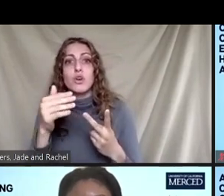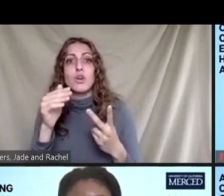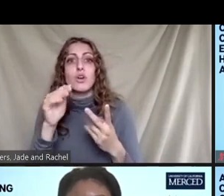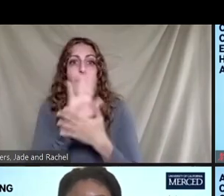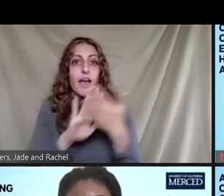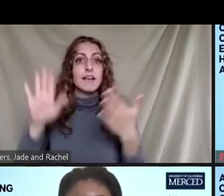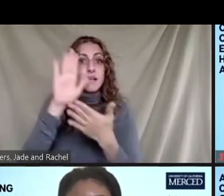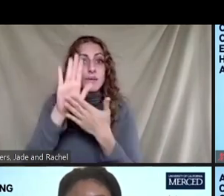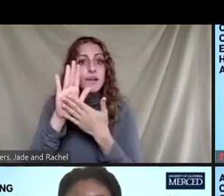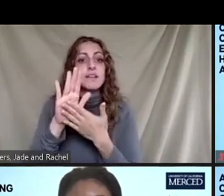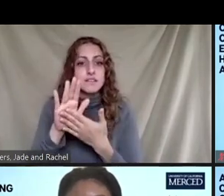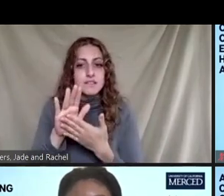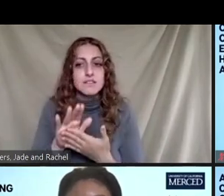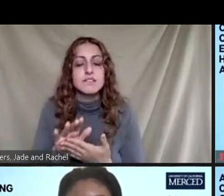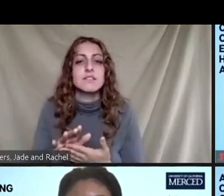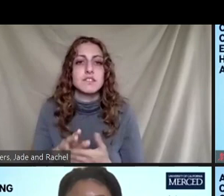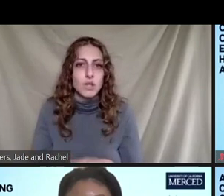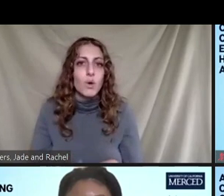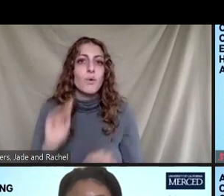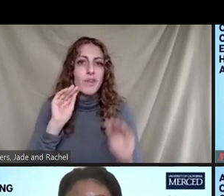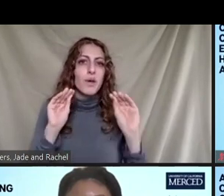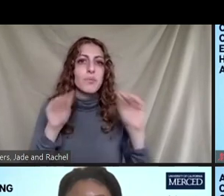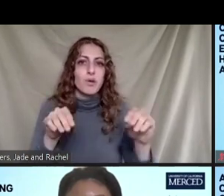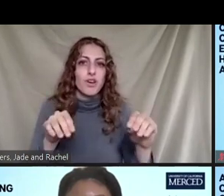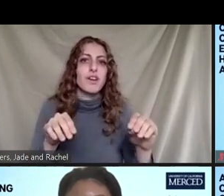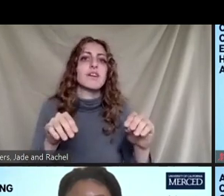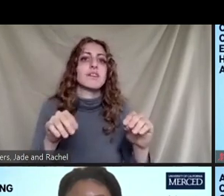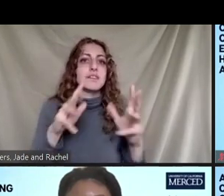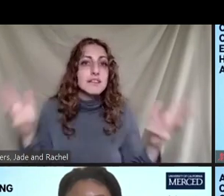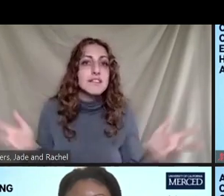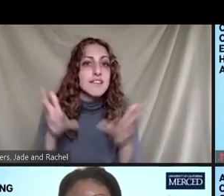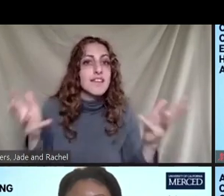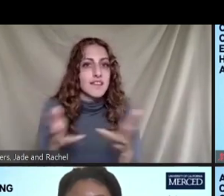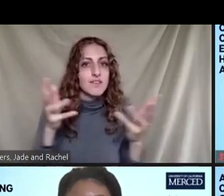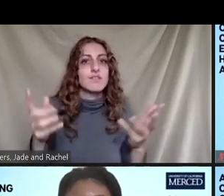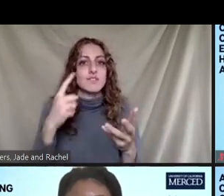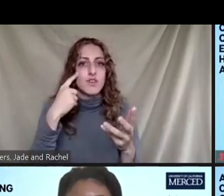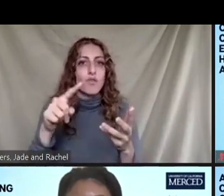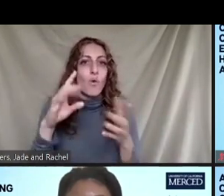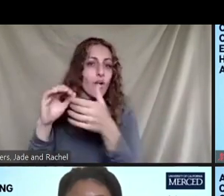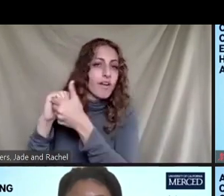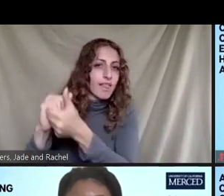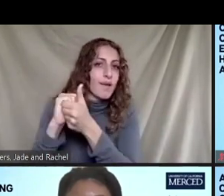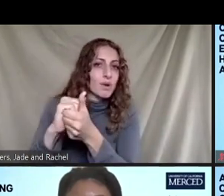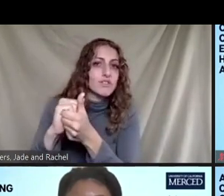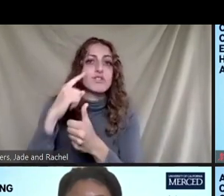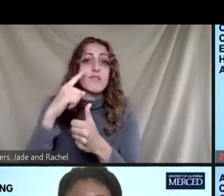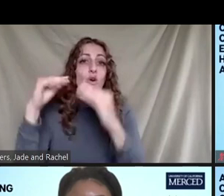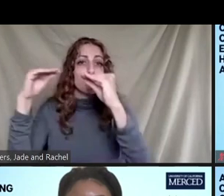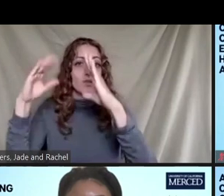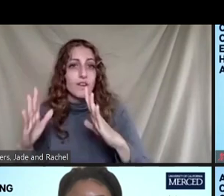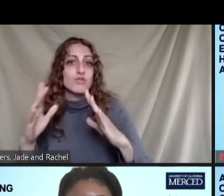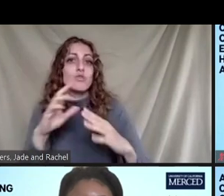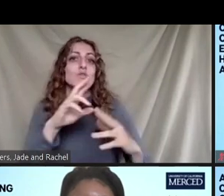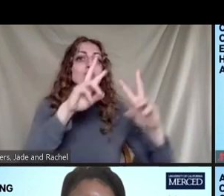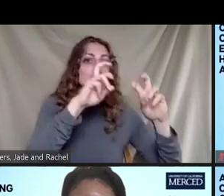incentives for interdisciplinary collaboration drives professors and researchers to